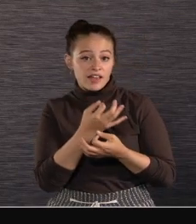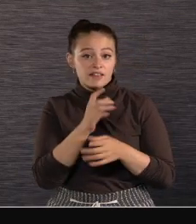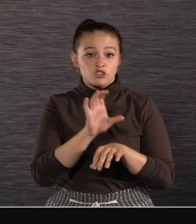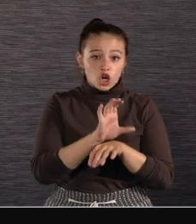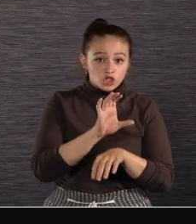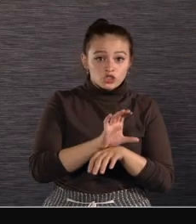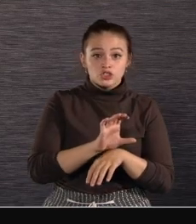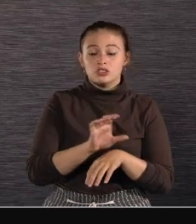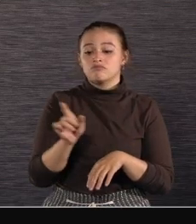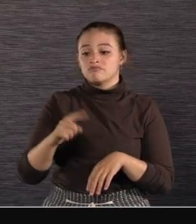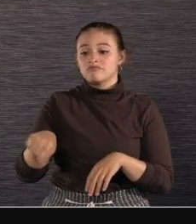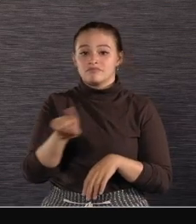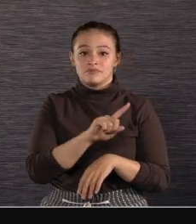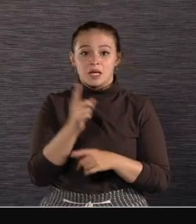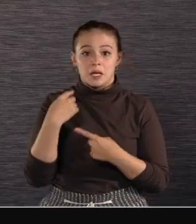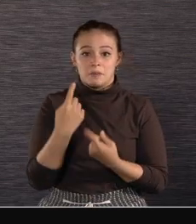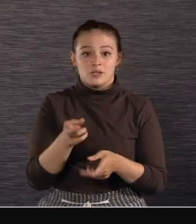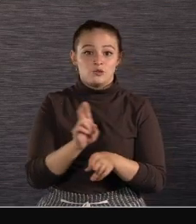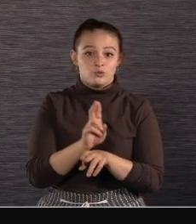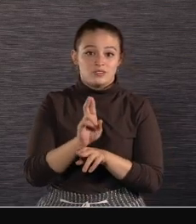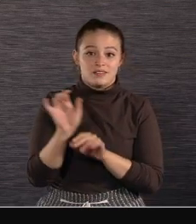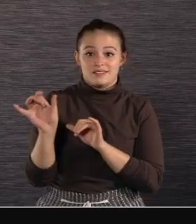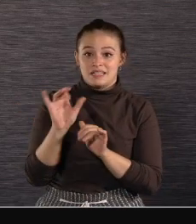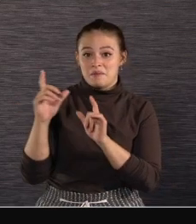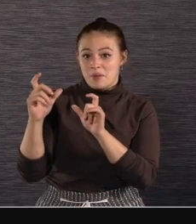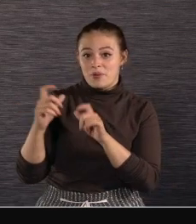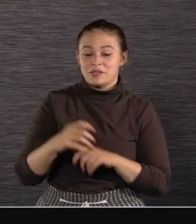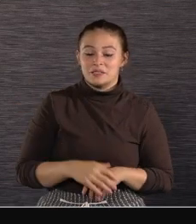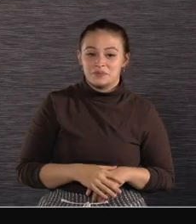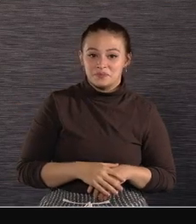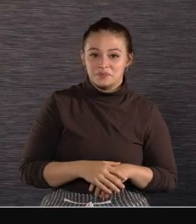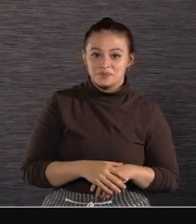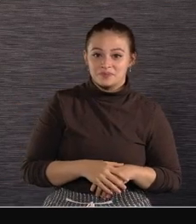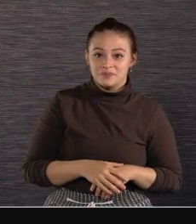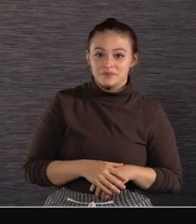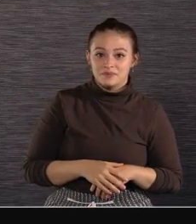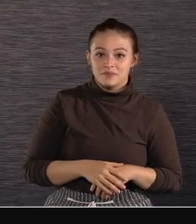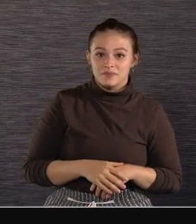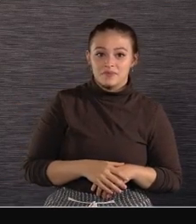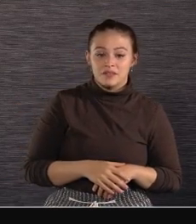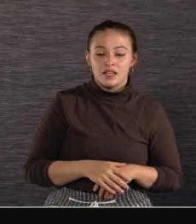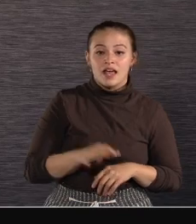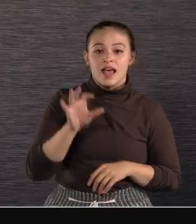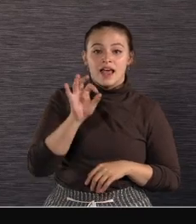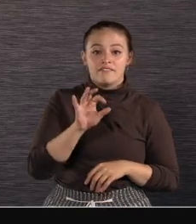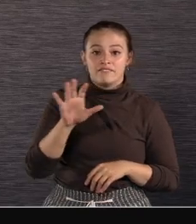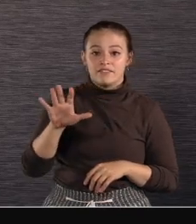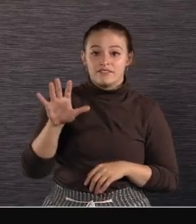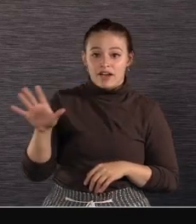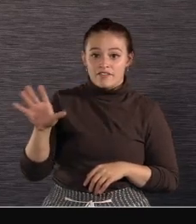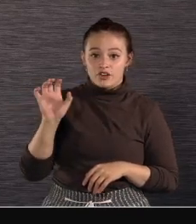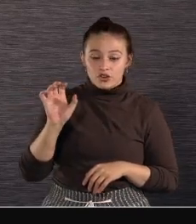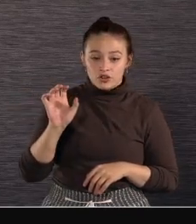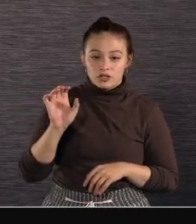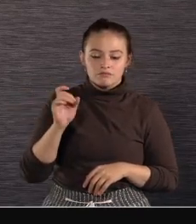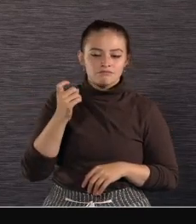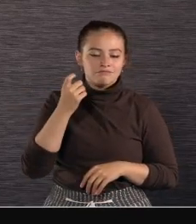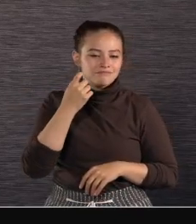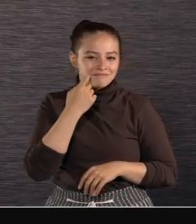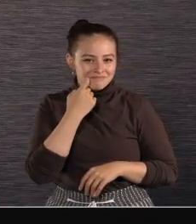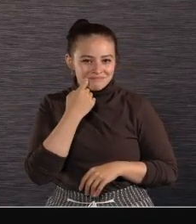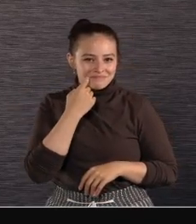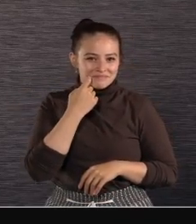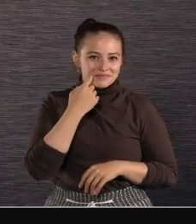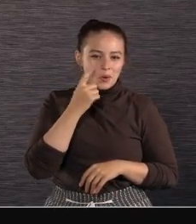from Gately Church And Joyce Myers Ministry The F5500 is just one of the latest In our expanding